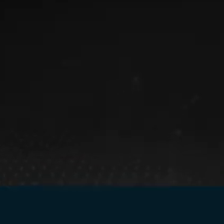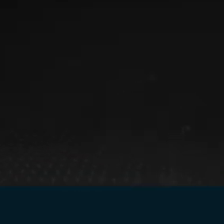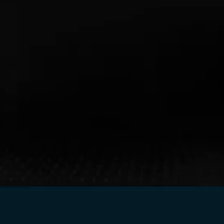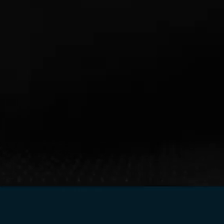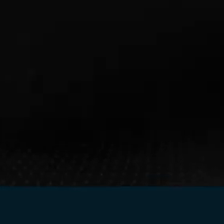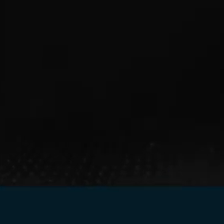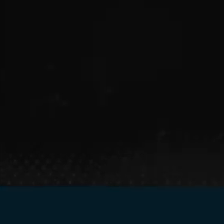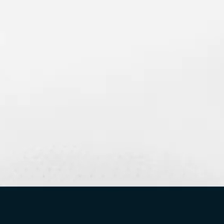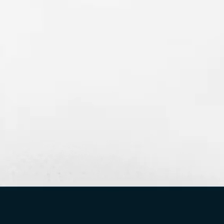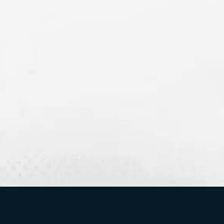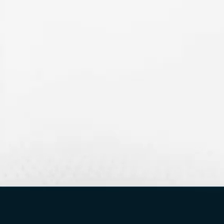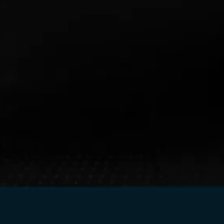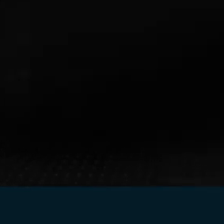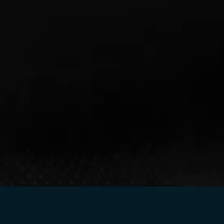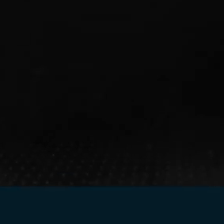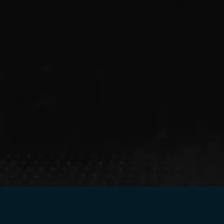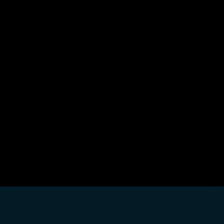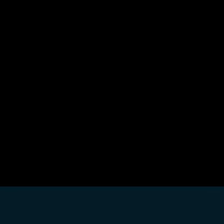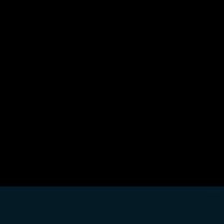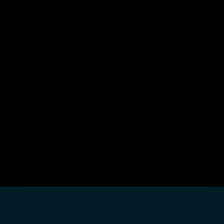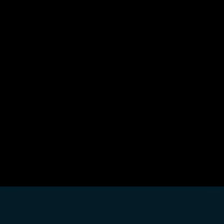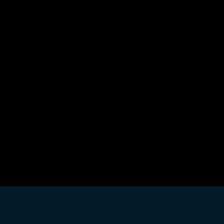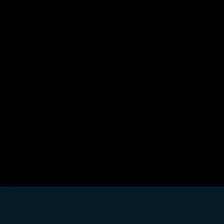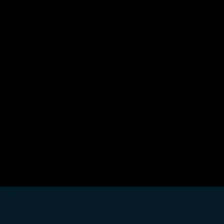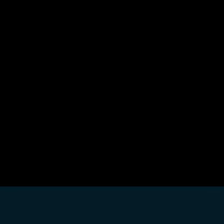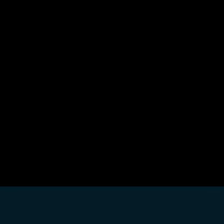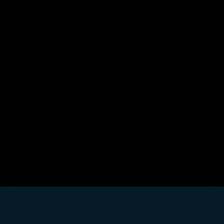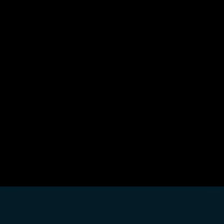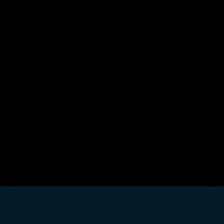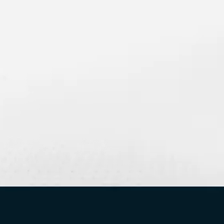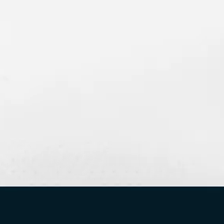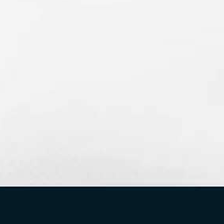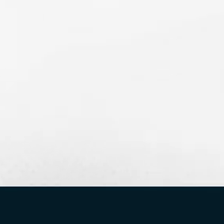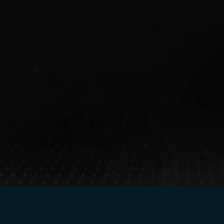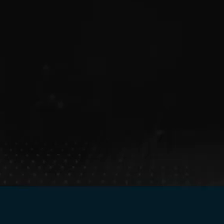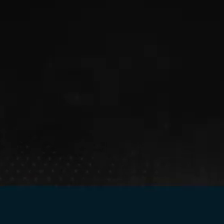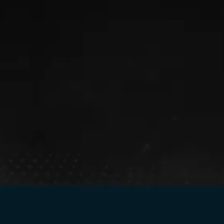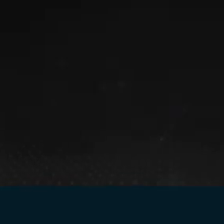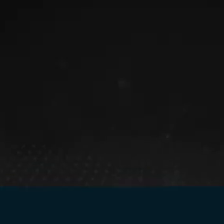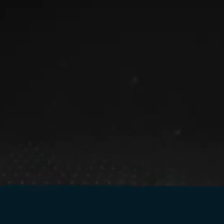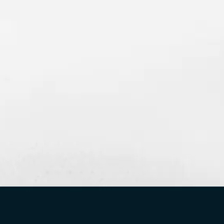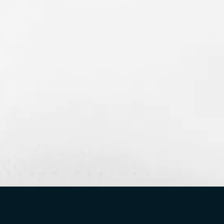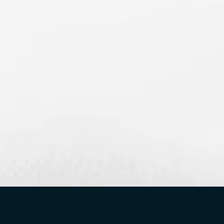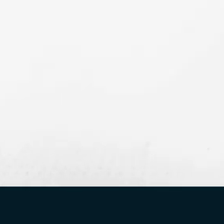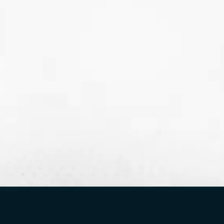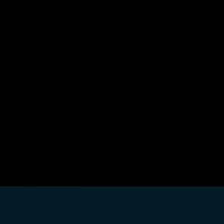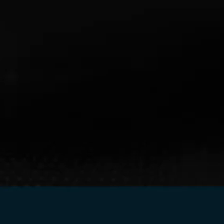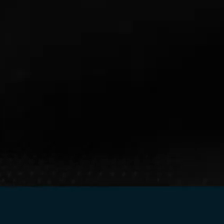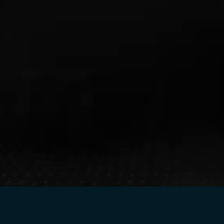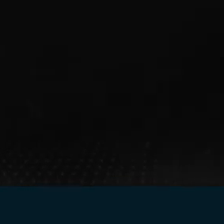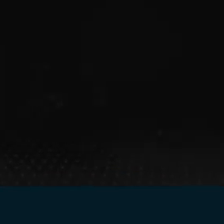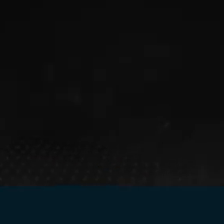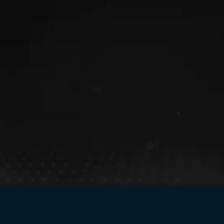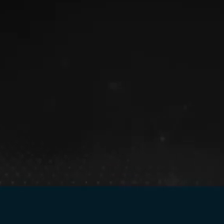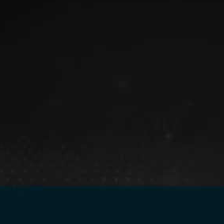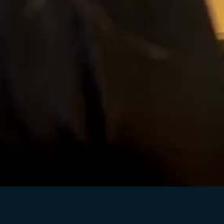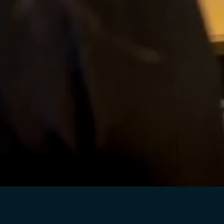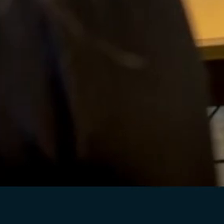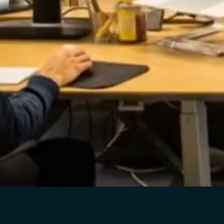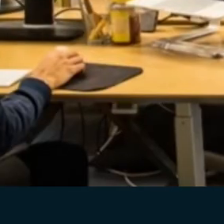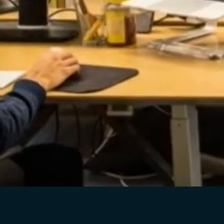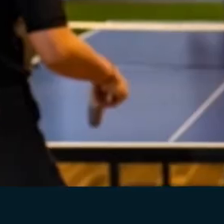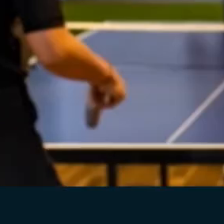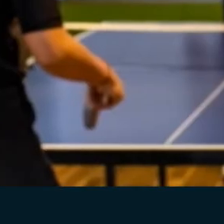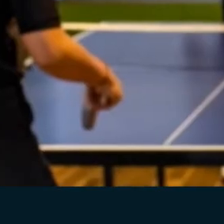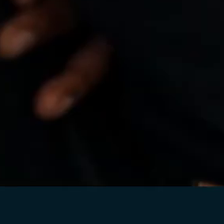I'm not really sure of what everyone's seeing, but I think we have a small break, right? A couple of